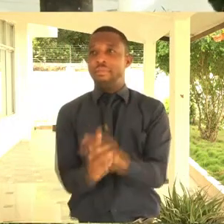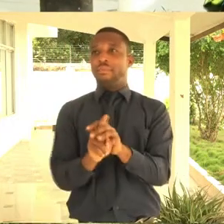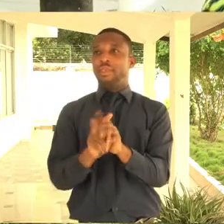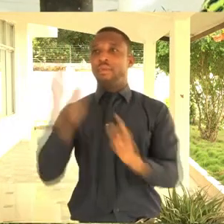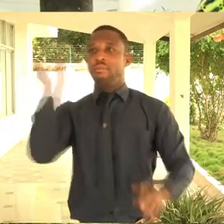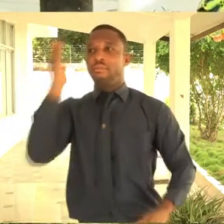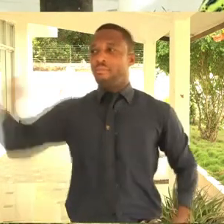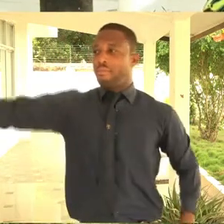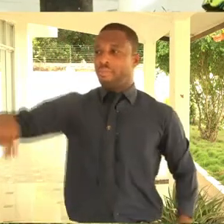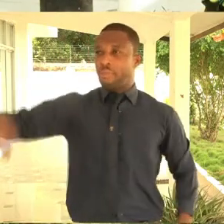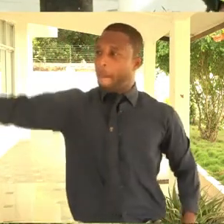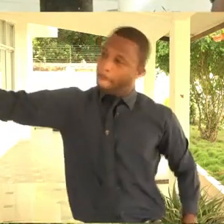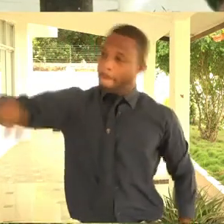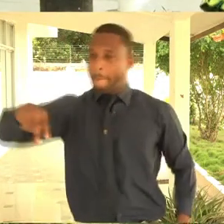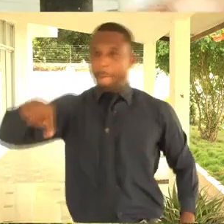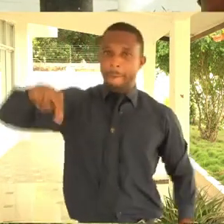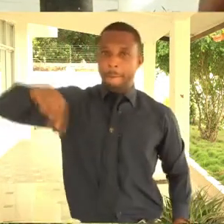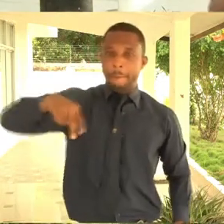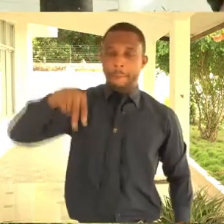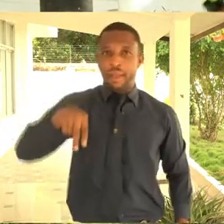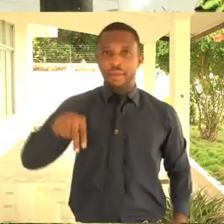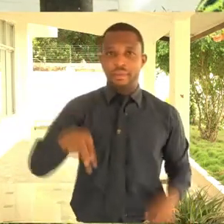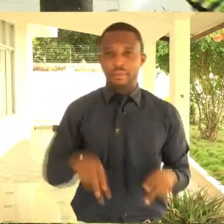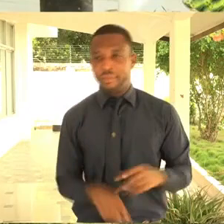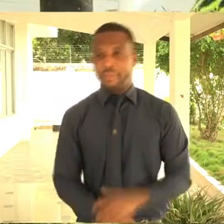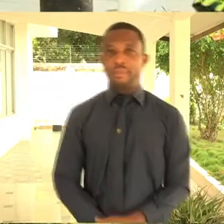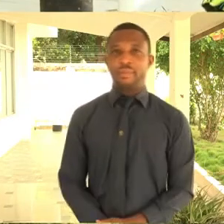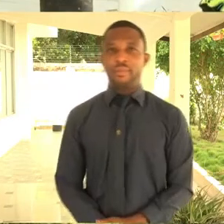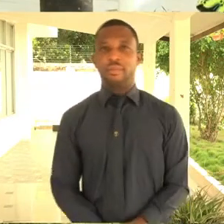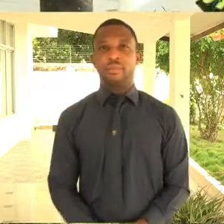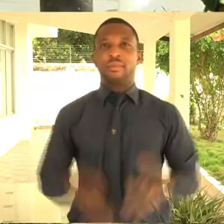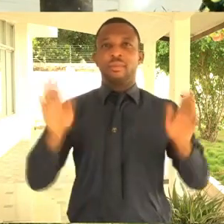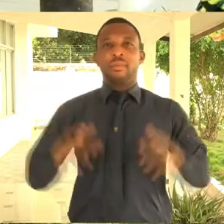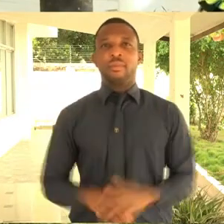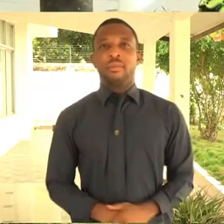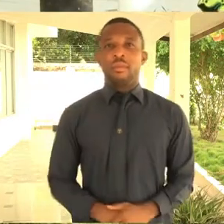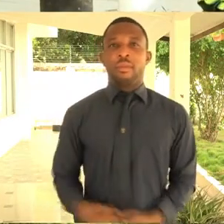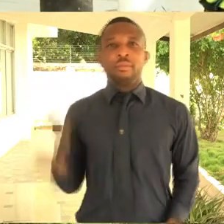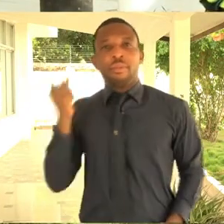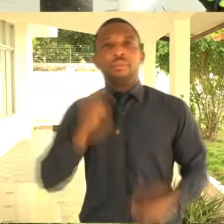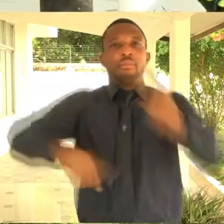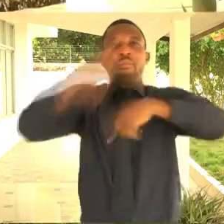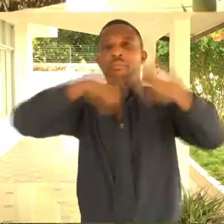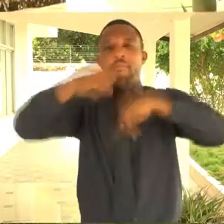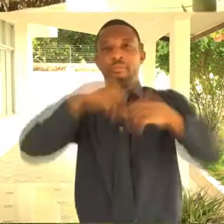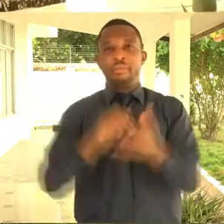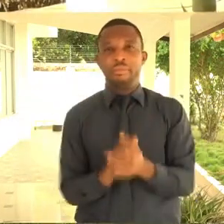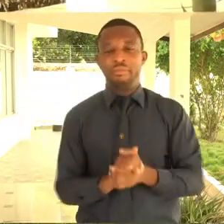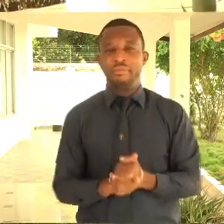for me to go and interpret, then when it's time for me to go and give the speech, then she can follow me. And sometimes they